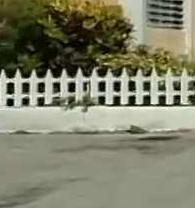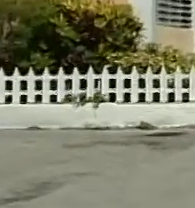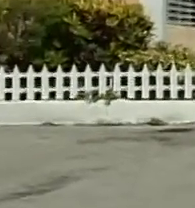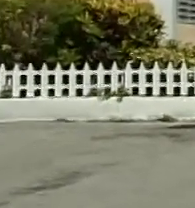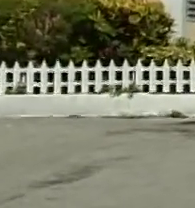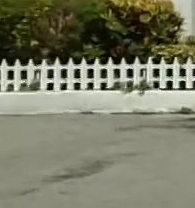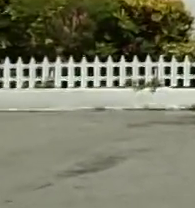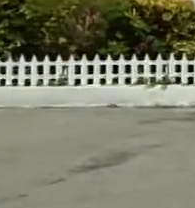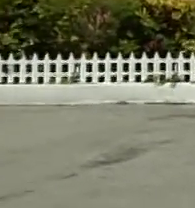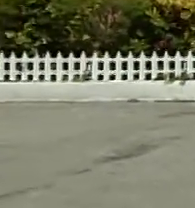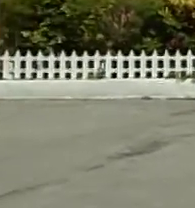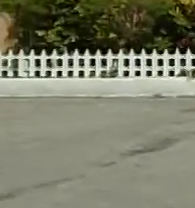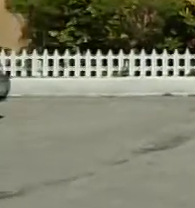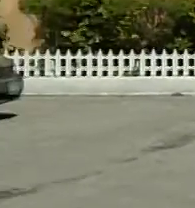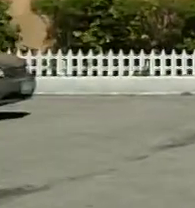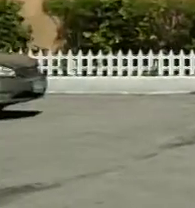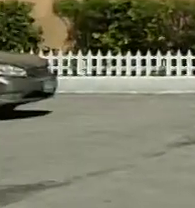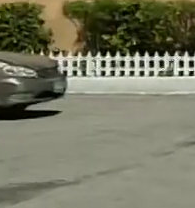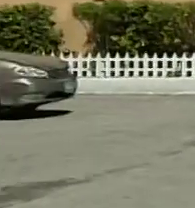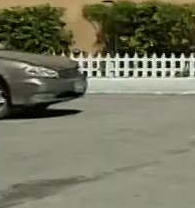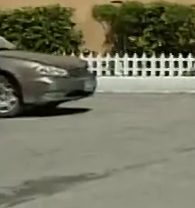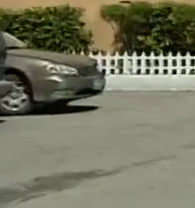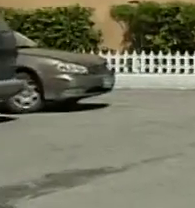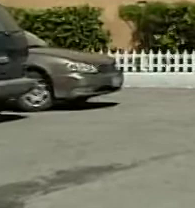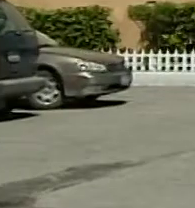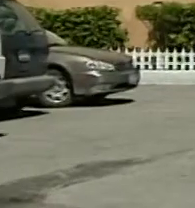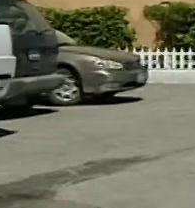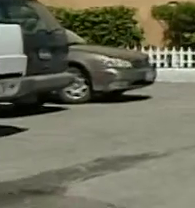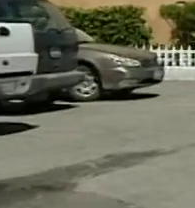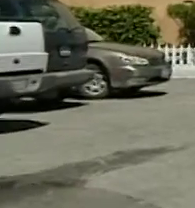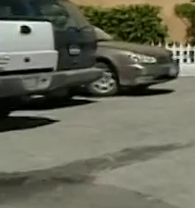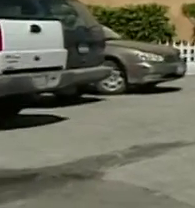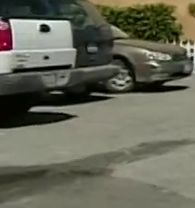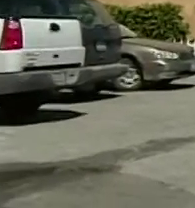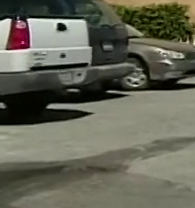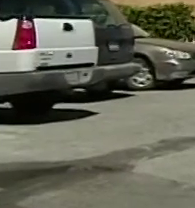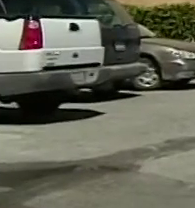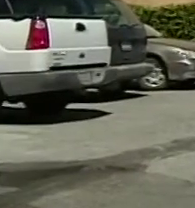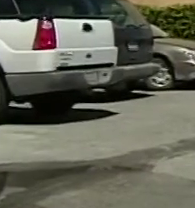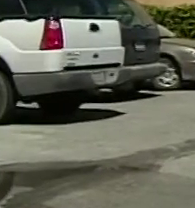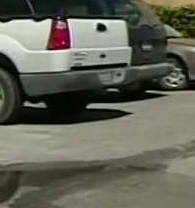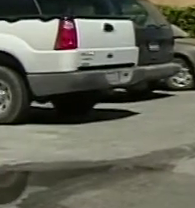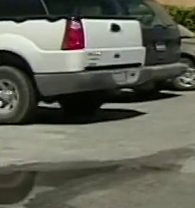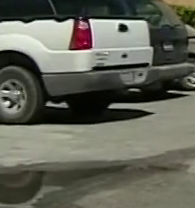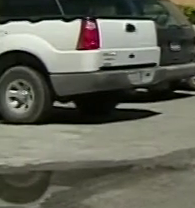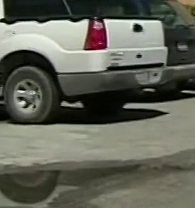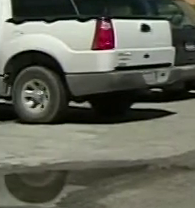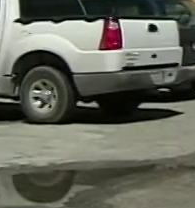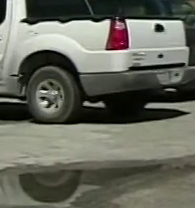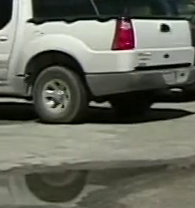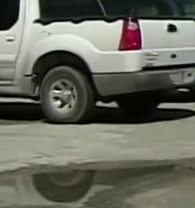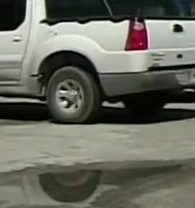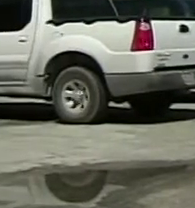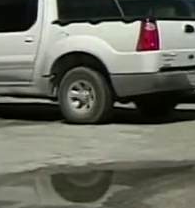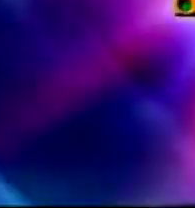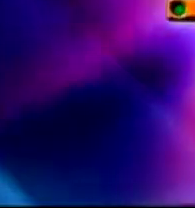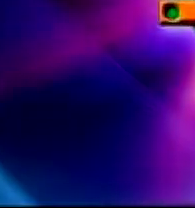no dissent among them it's monday october 10th stay right where you are the bahamas tonight starts right now